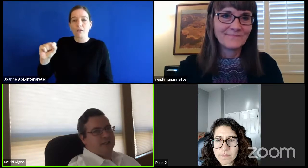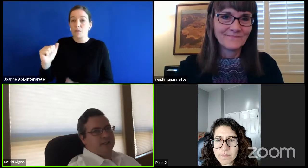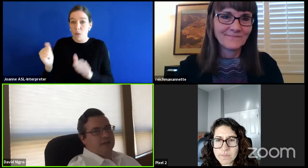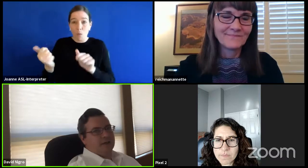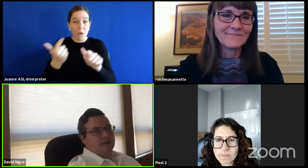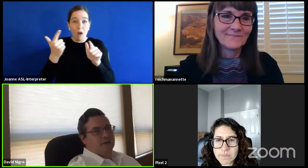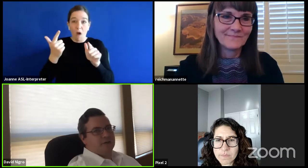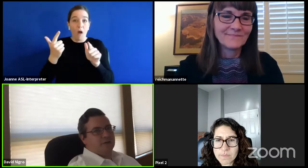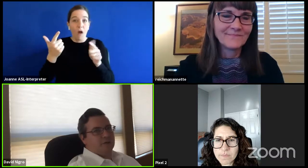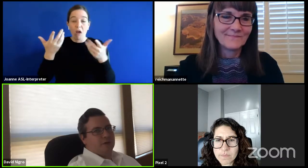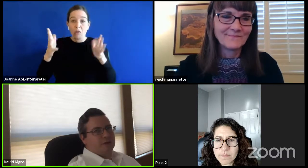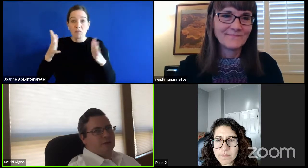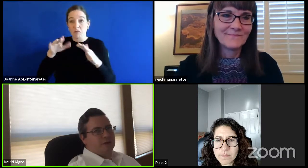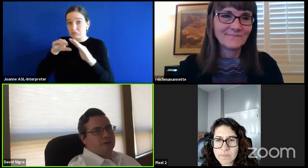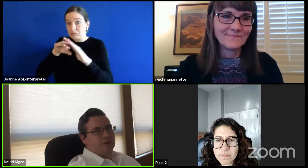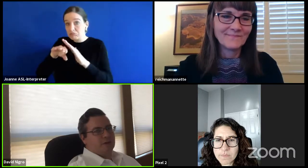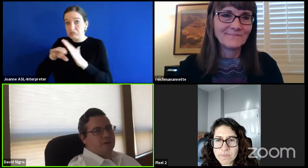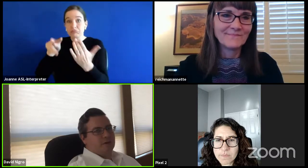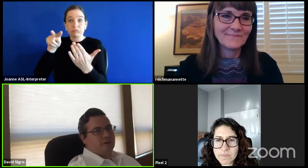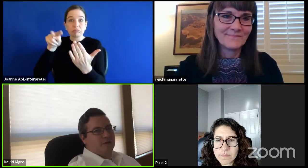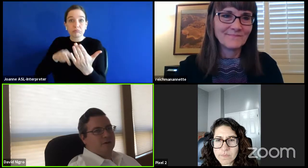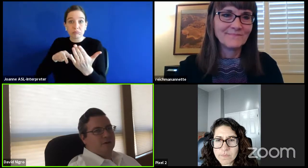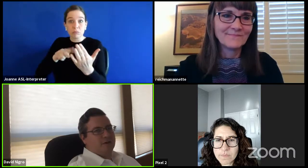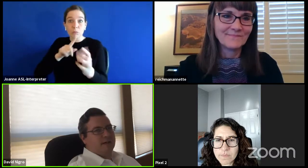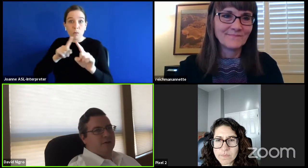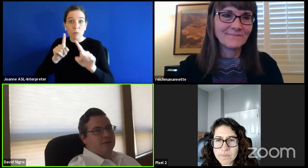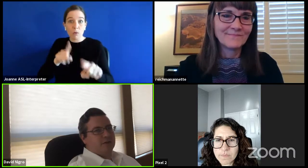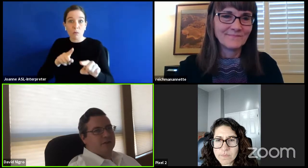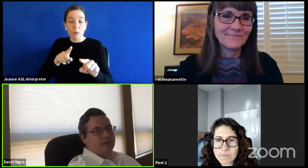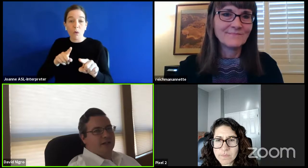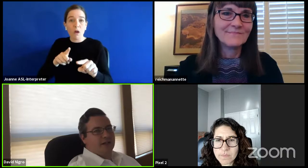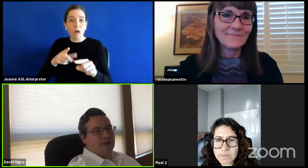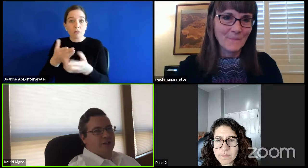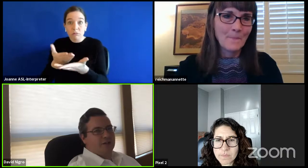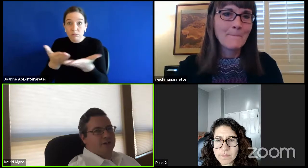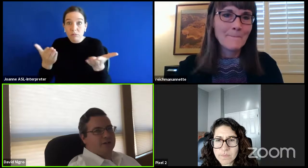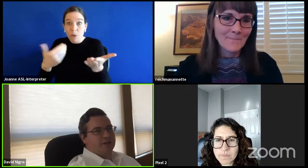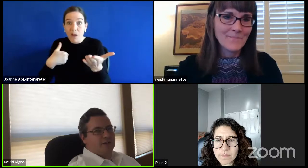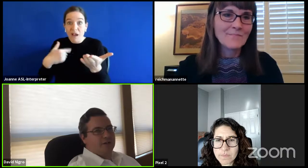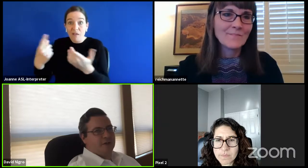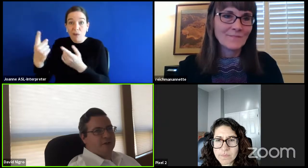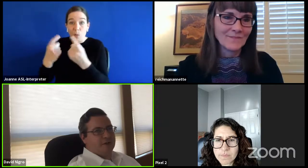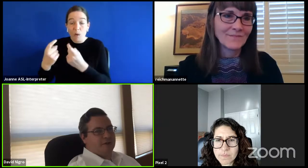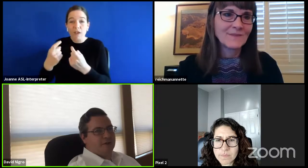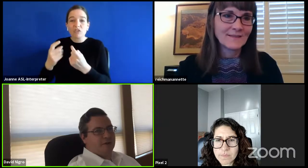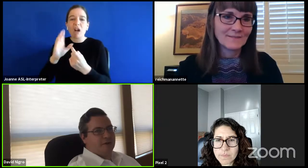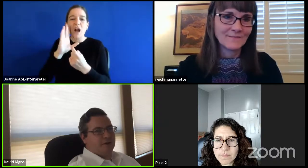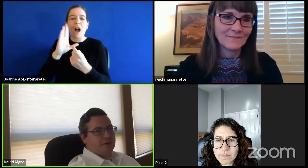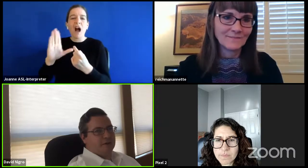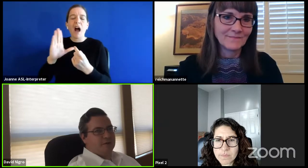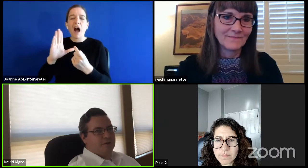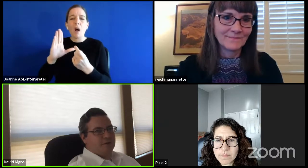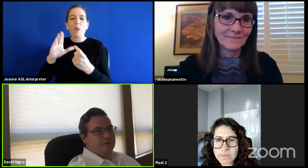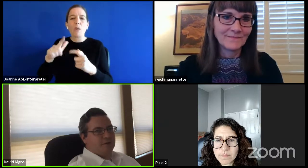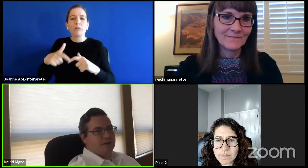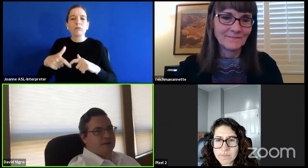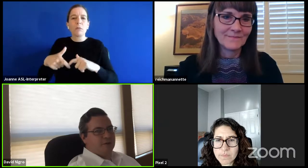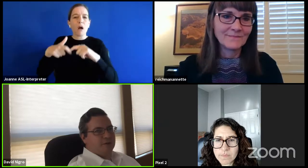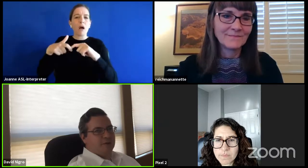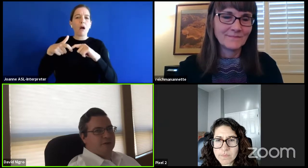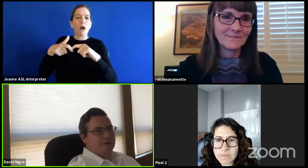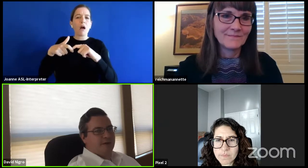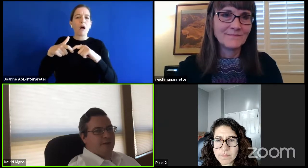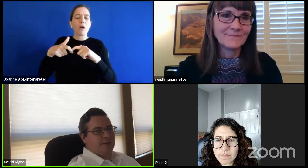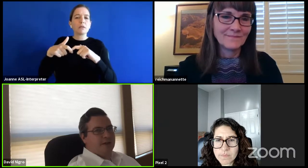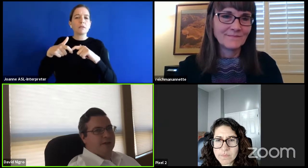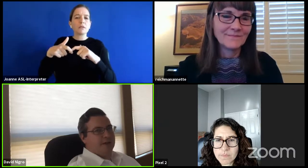see those reports are there any questions and again i'll pause and pause my video and mute to give you an